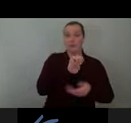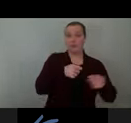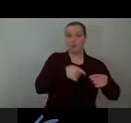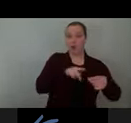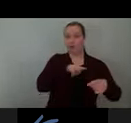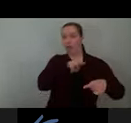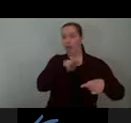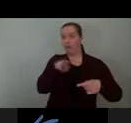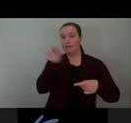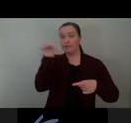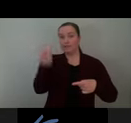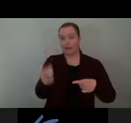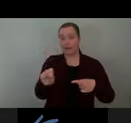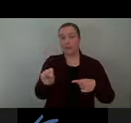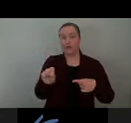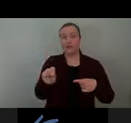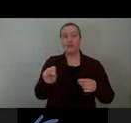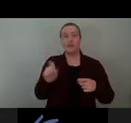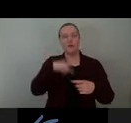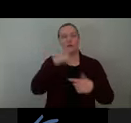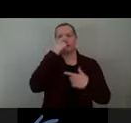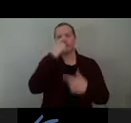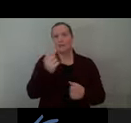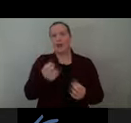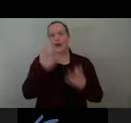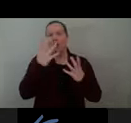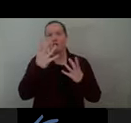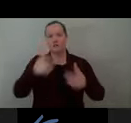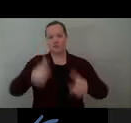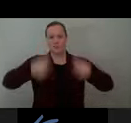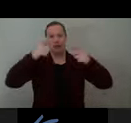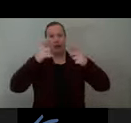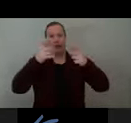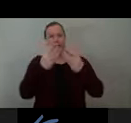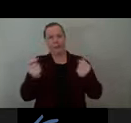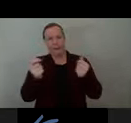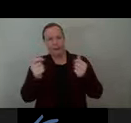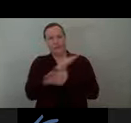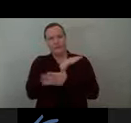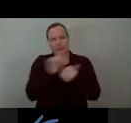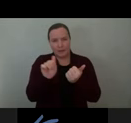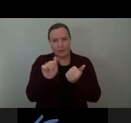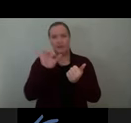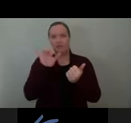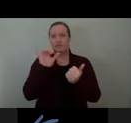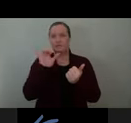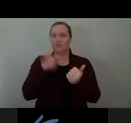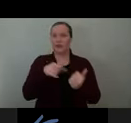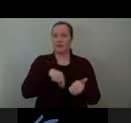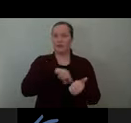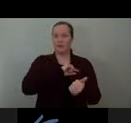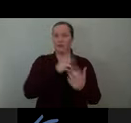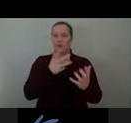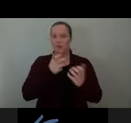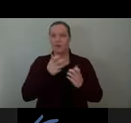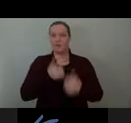in the amounts of deformity and decay with each bent and this tacked up quality that we wanted to express for the text and graphic. Rather